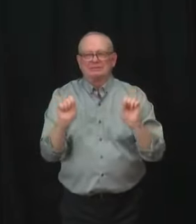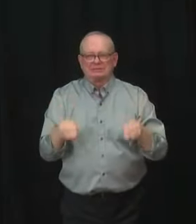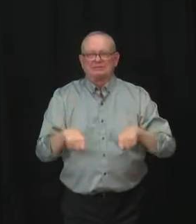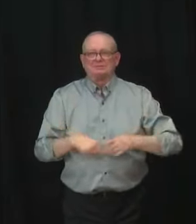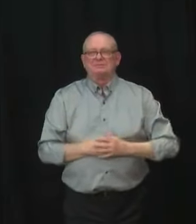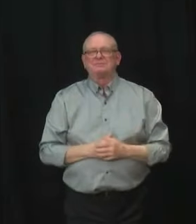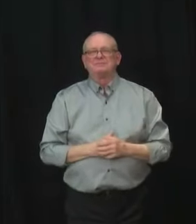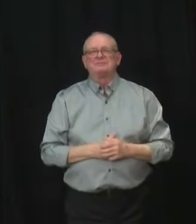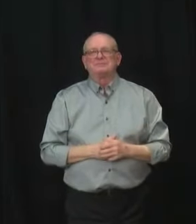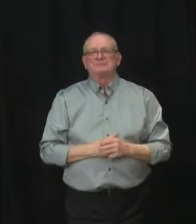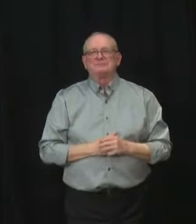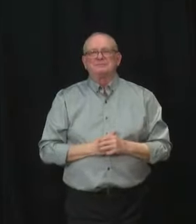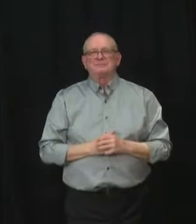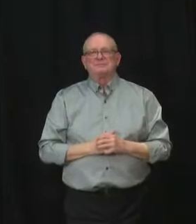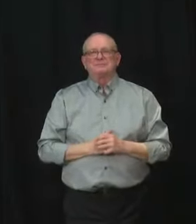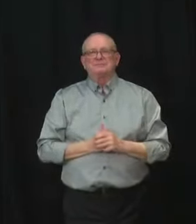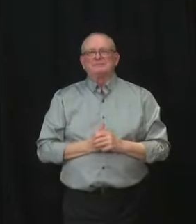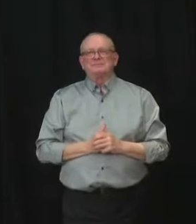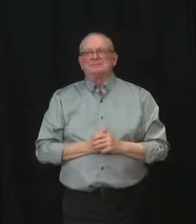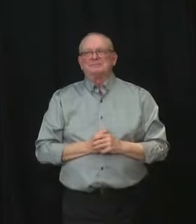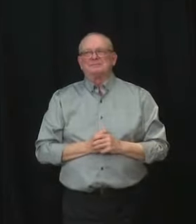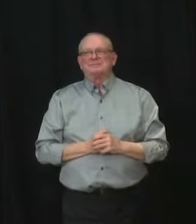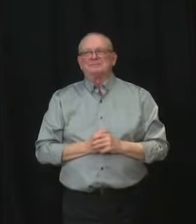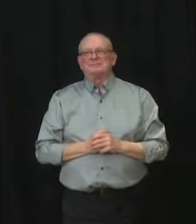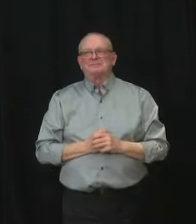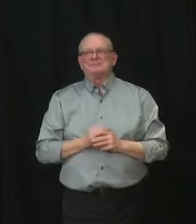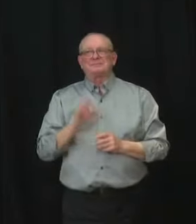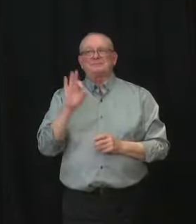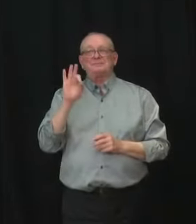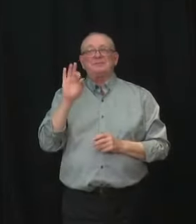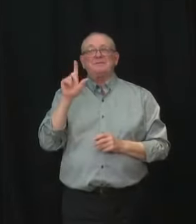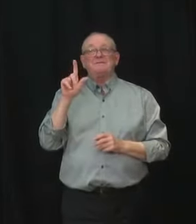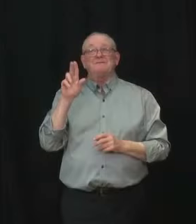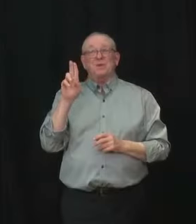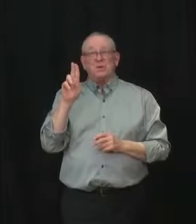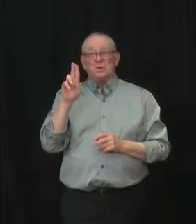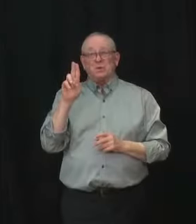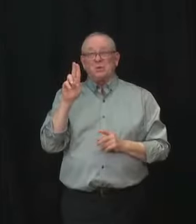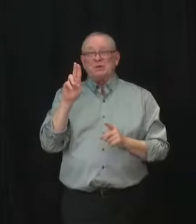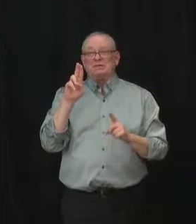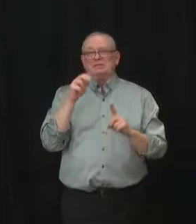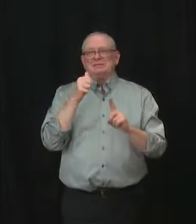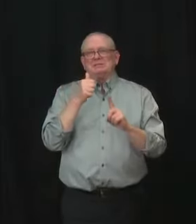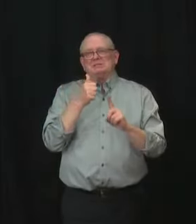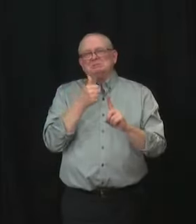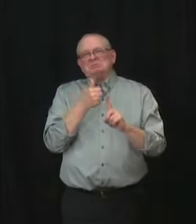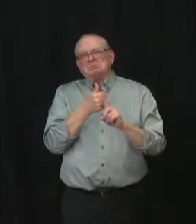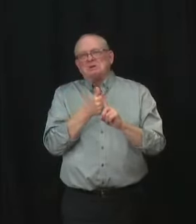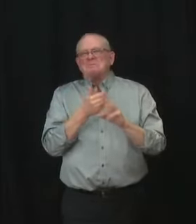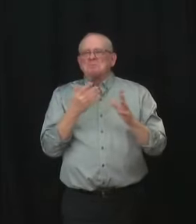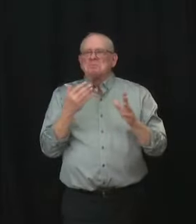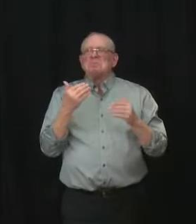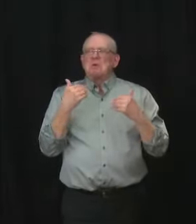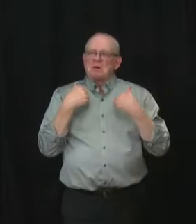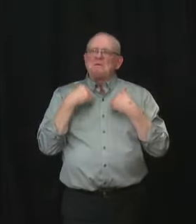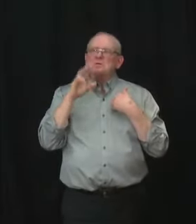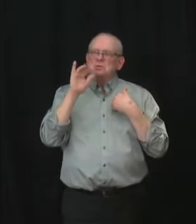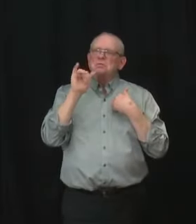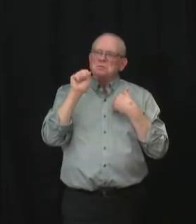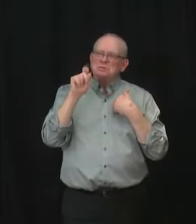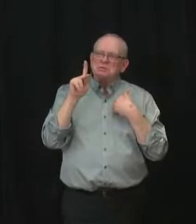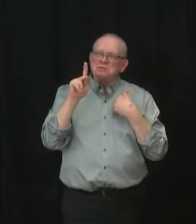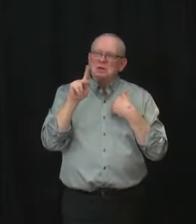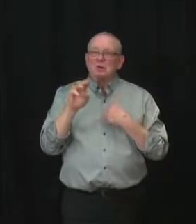again, um, in the case of Omicron, again, that individual risk, uh, is quite low. But